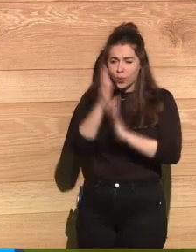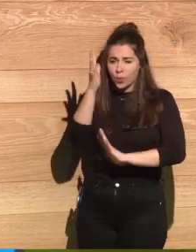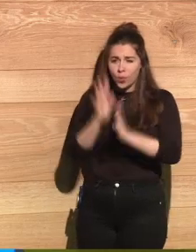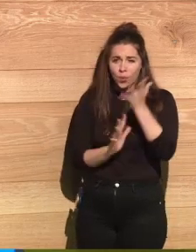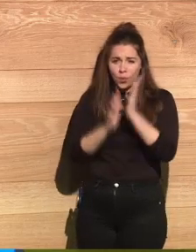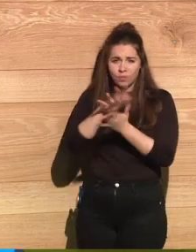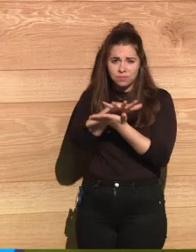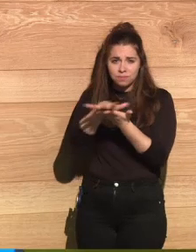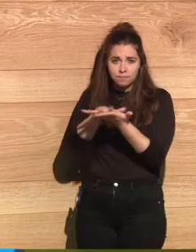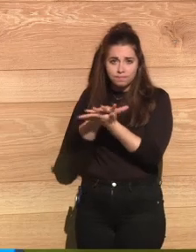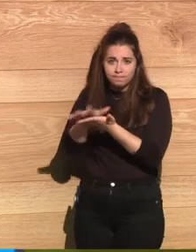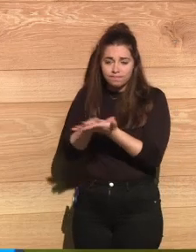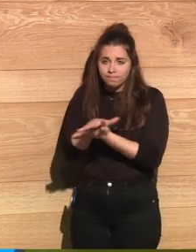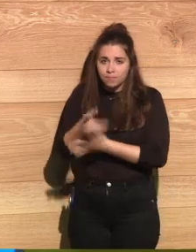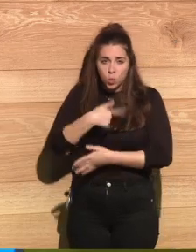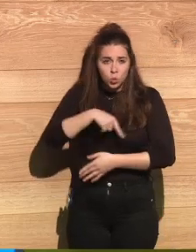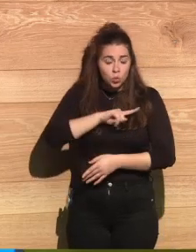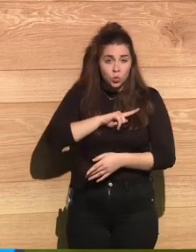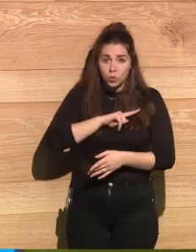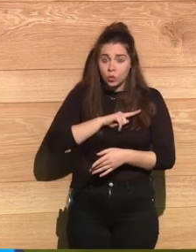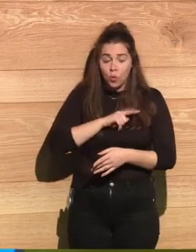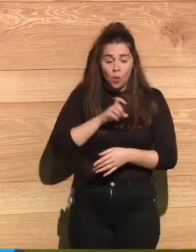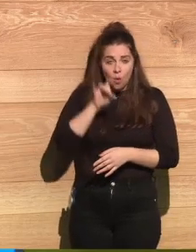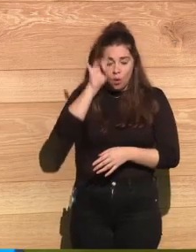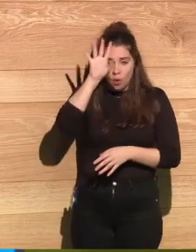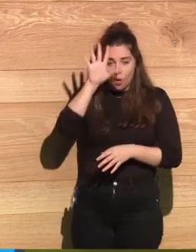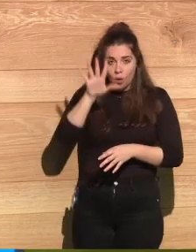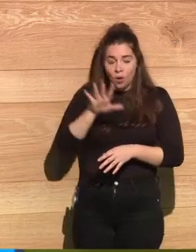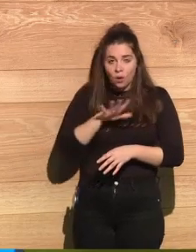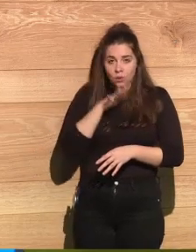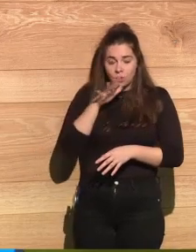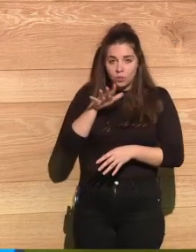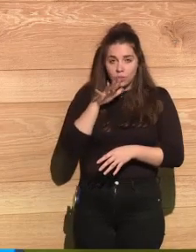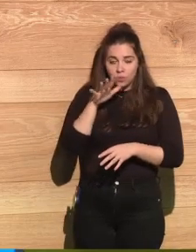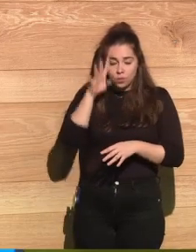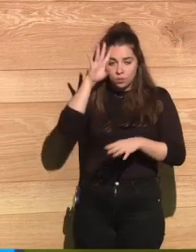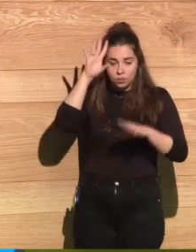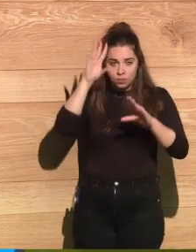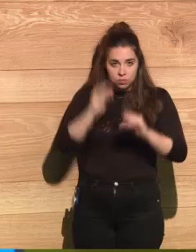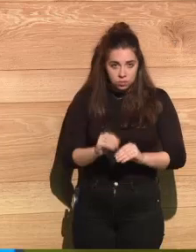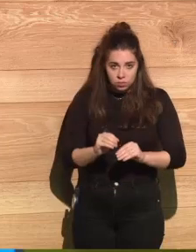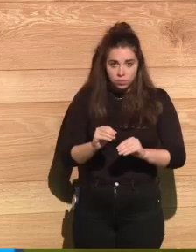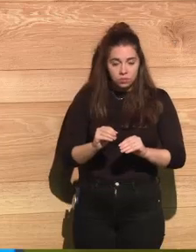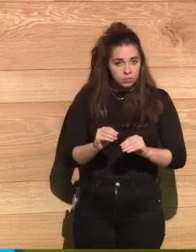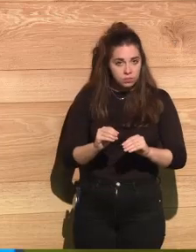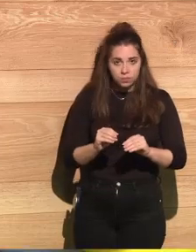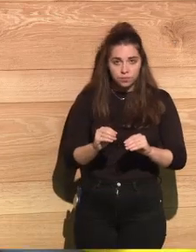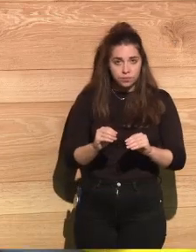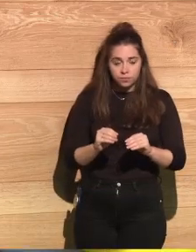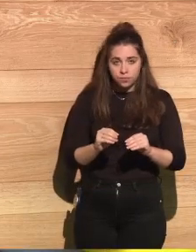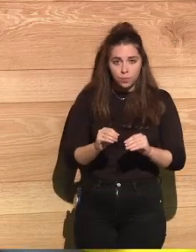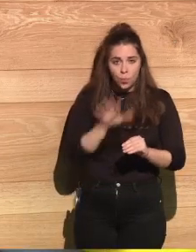numb from the massive death and human suffering